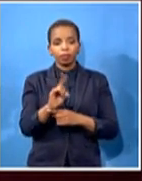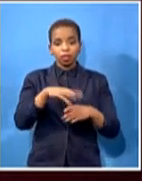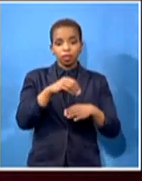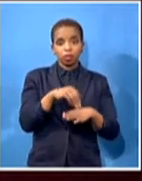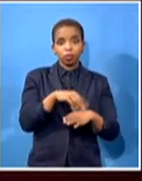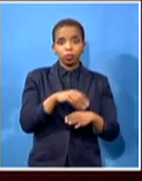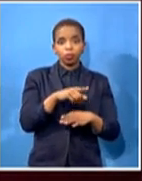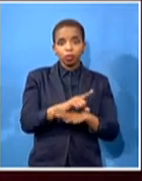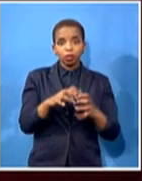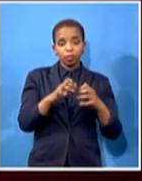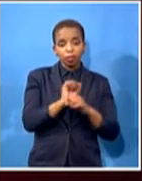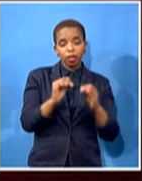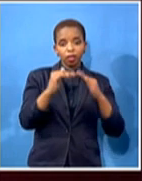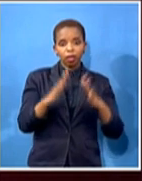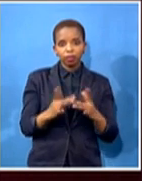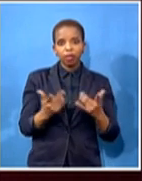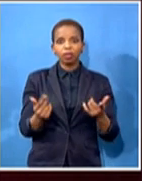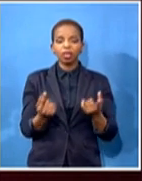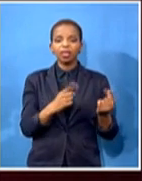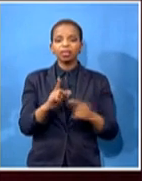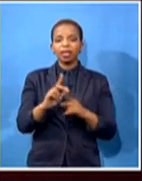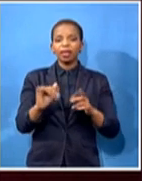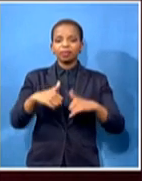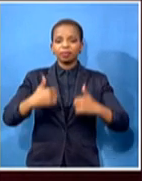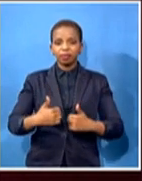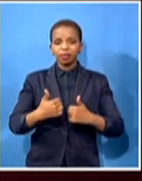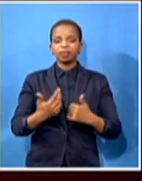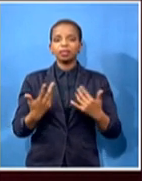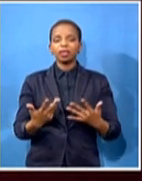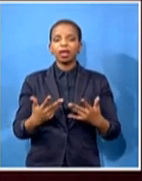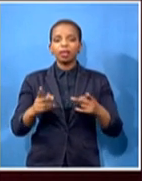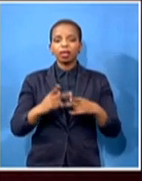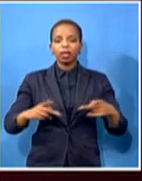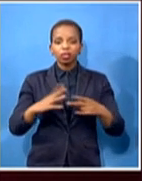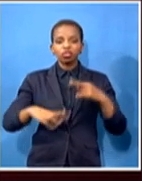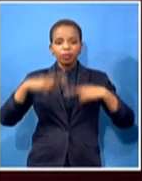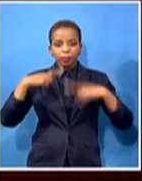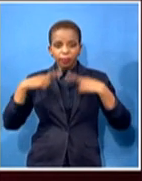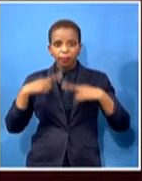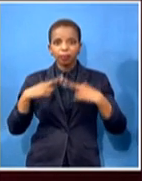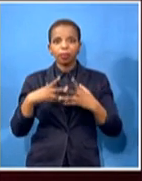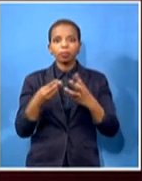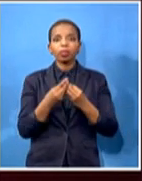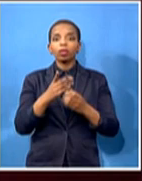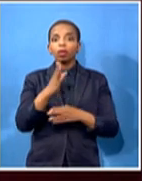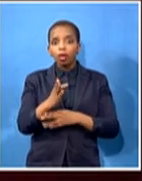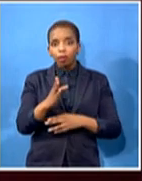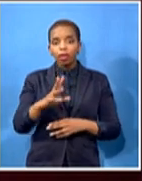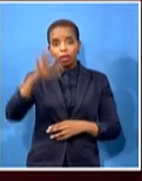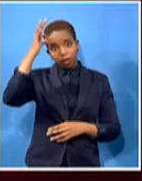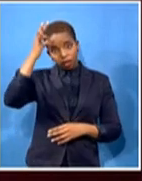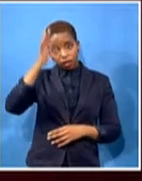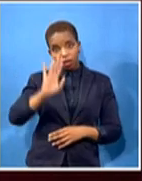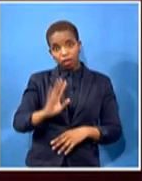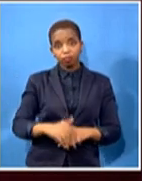having dinner and solving the problems of the world. So he was really, I think, a central